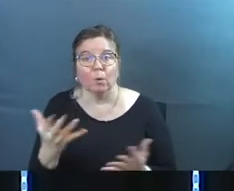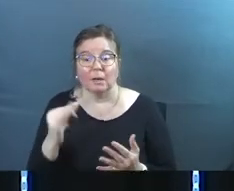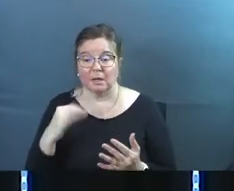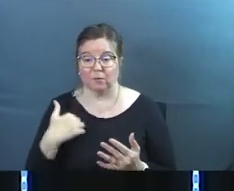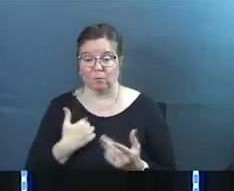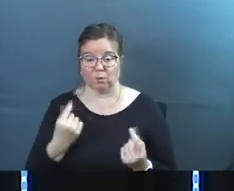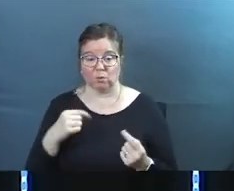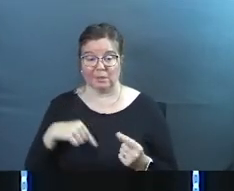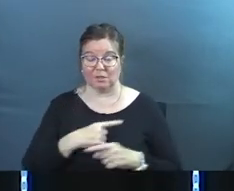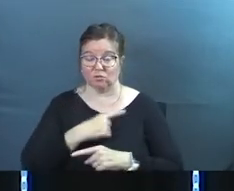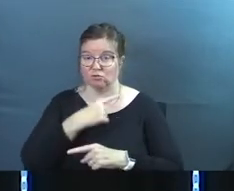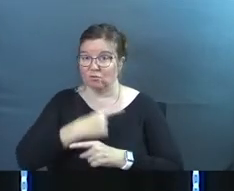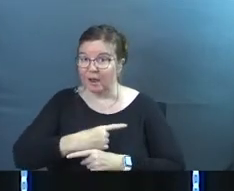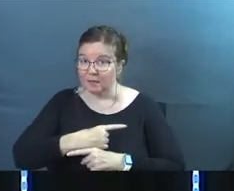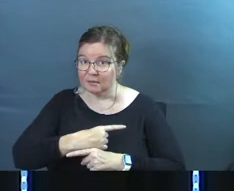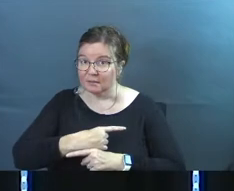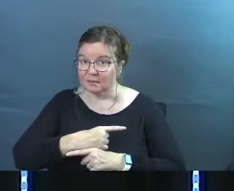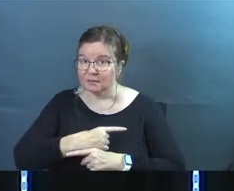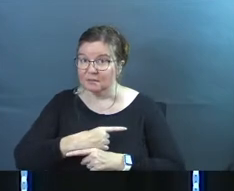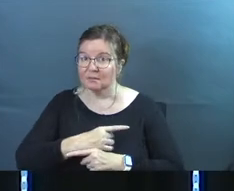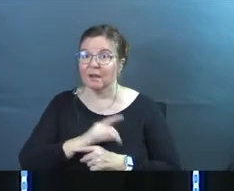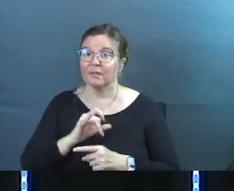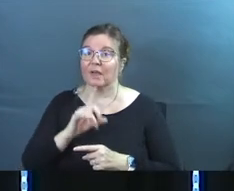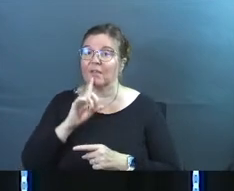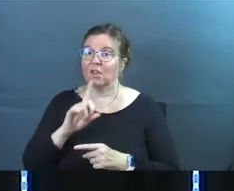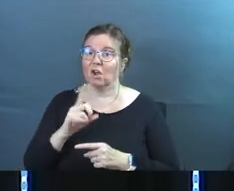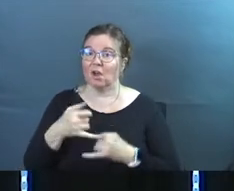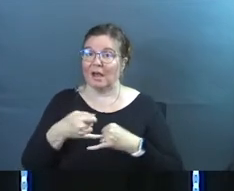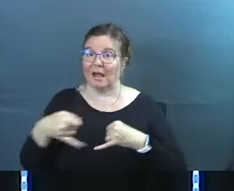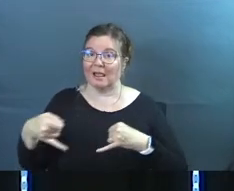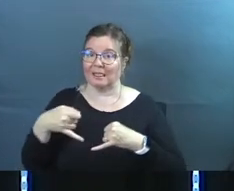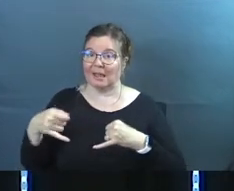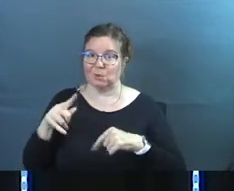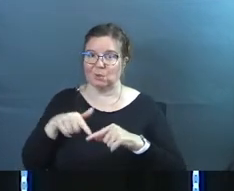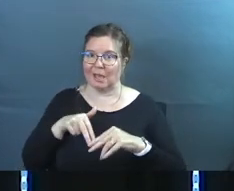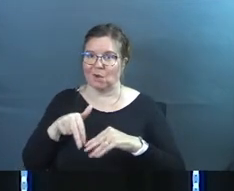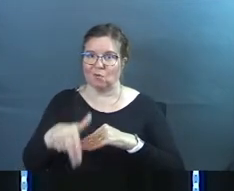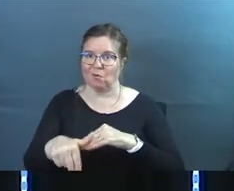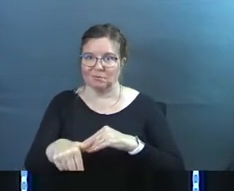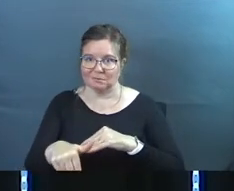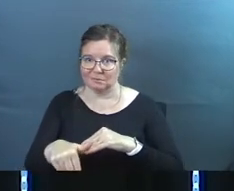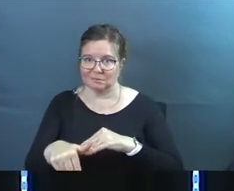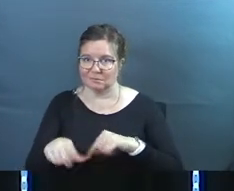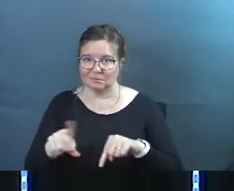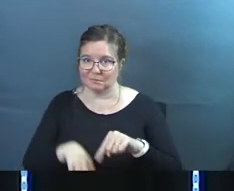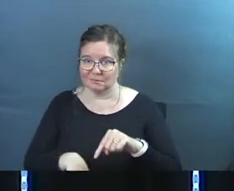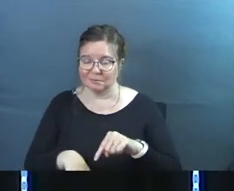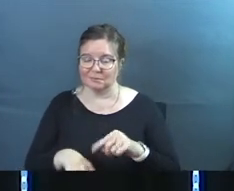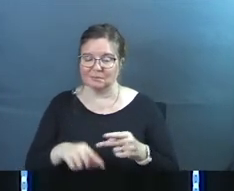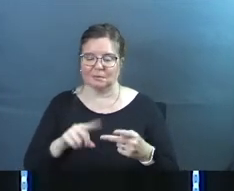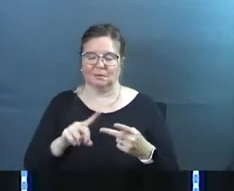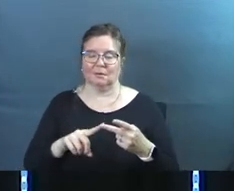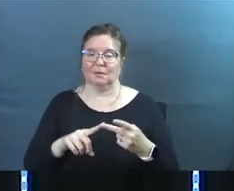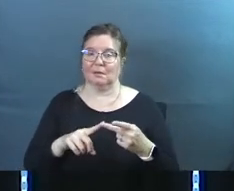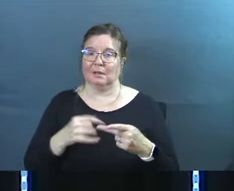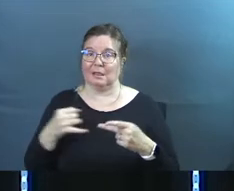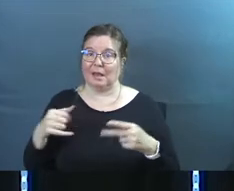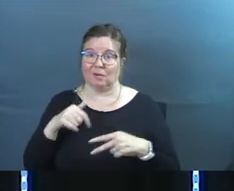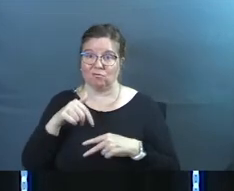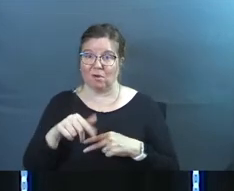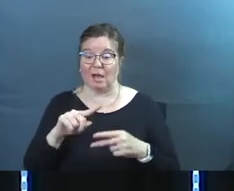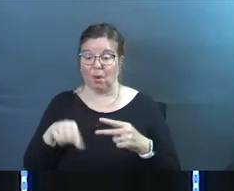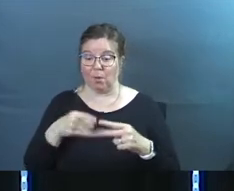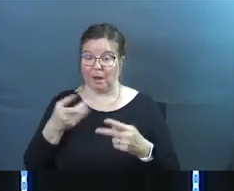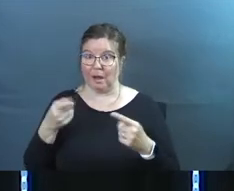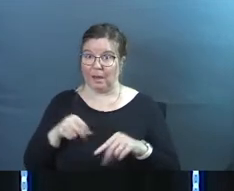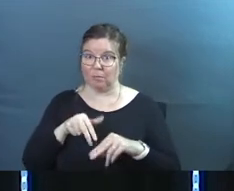if we would do this right is that there are lines that cannot be crossed there are lines that cannot be crossed